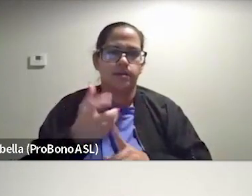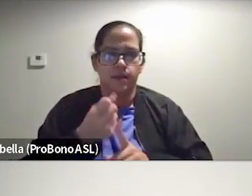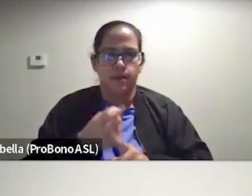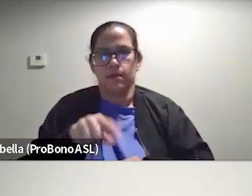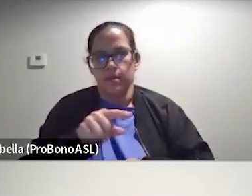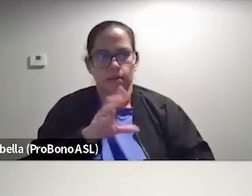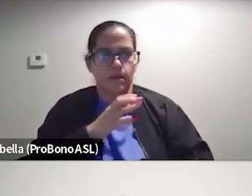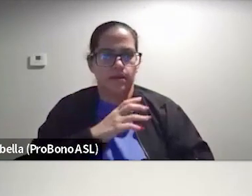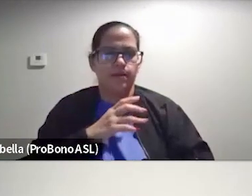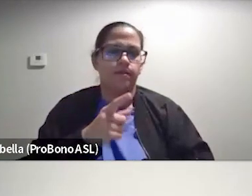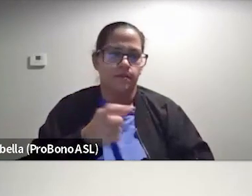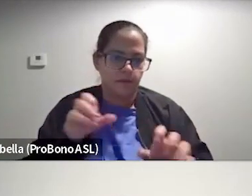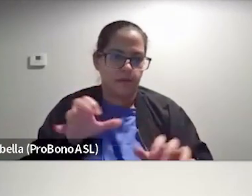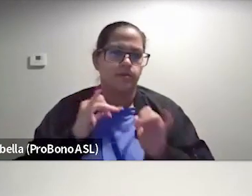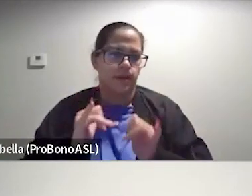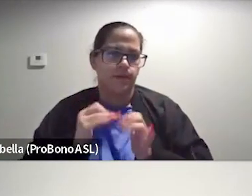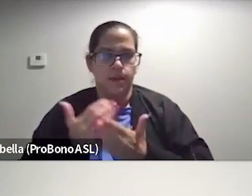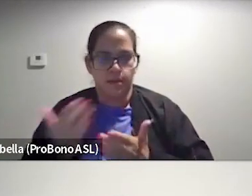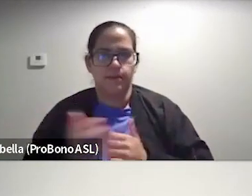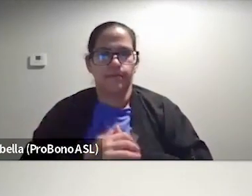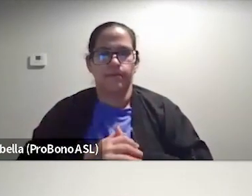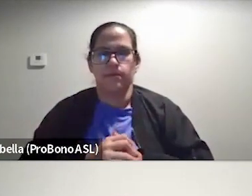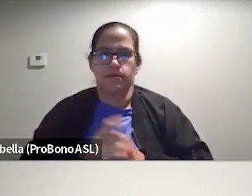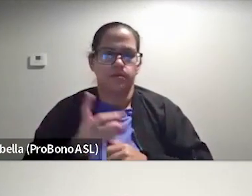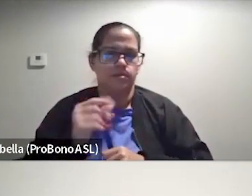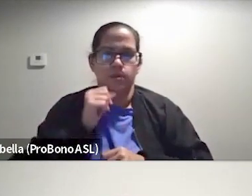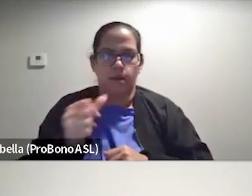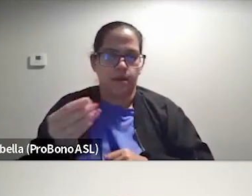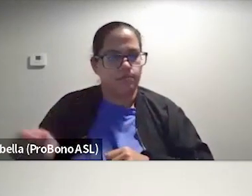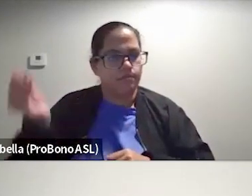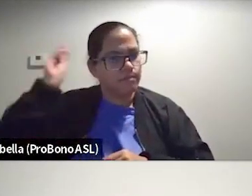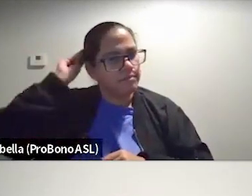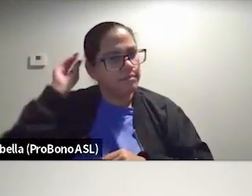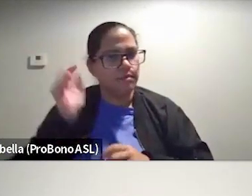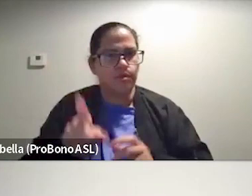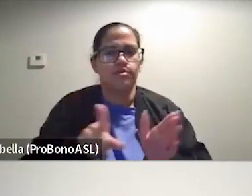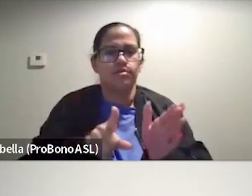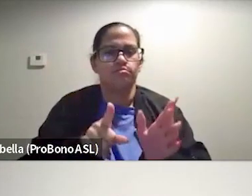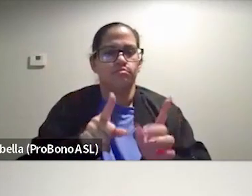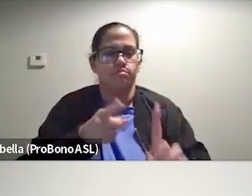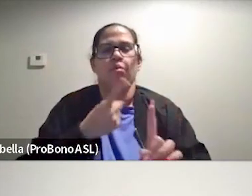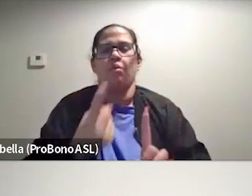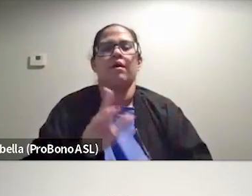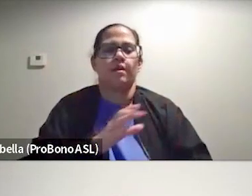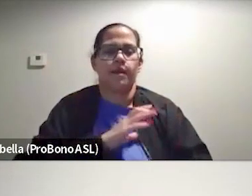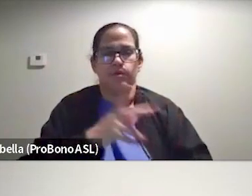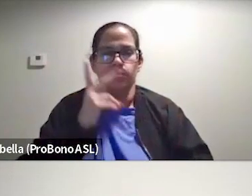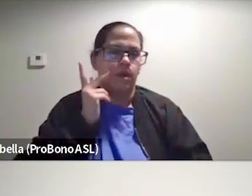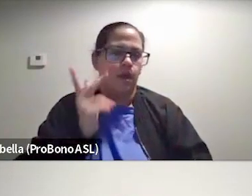and going, guess what? You can do the same thing. Do not put in your mind that you are just this one character you see.